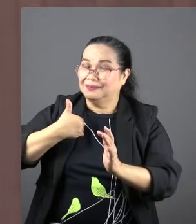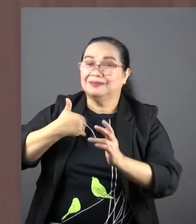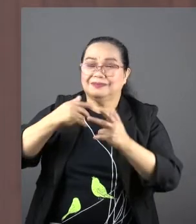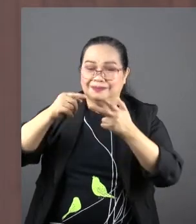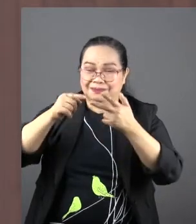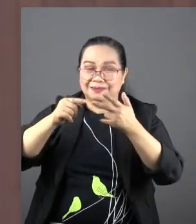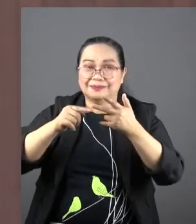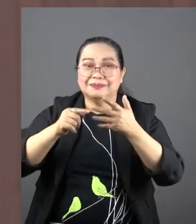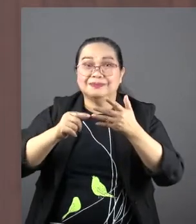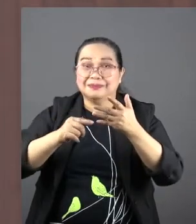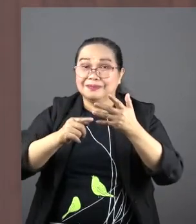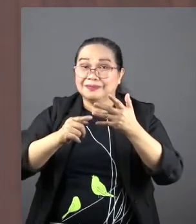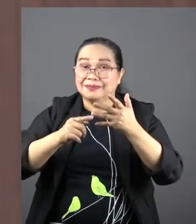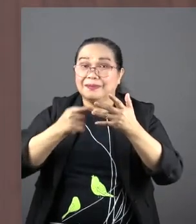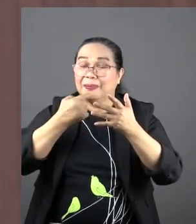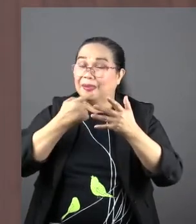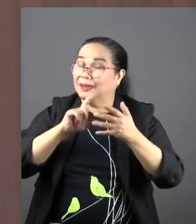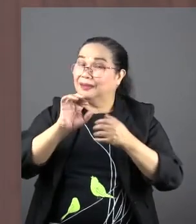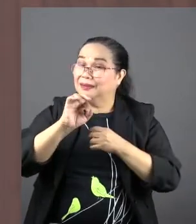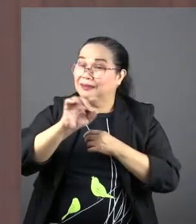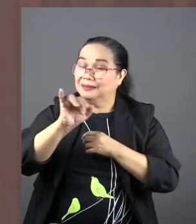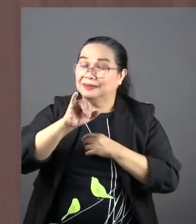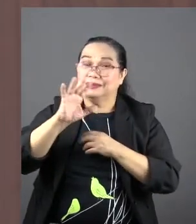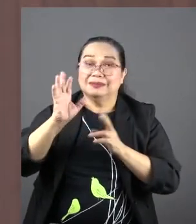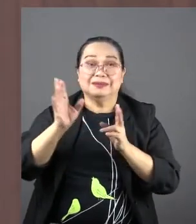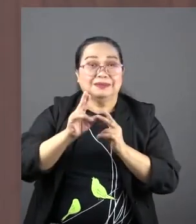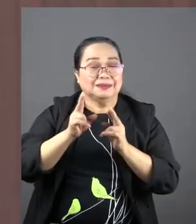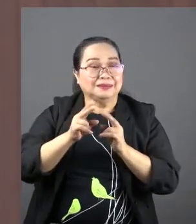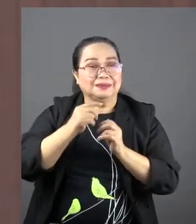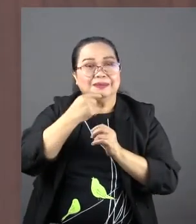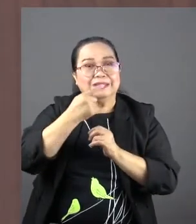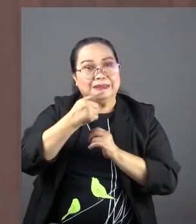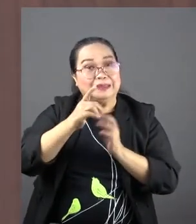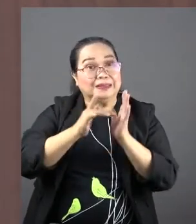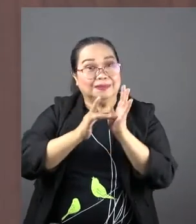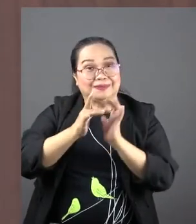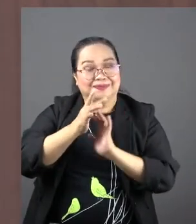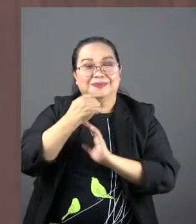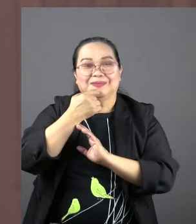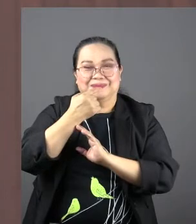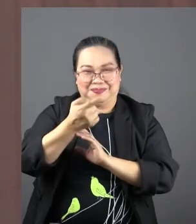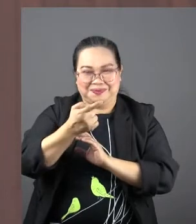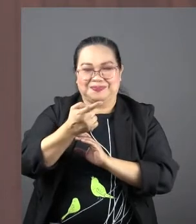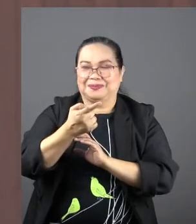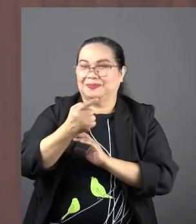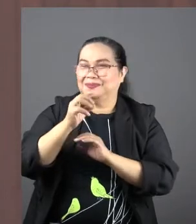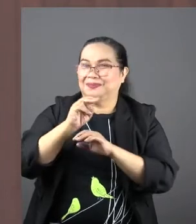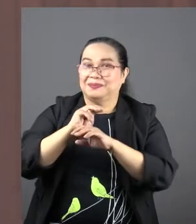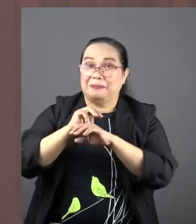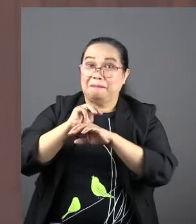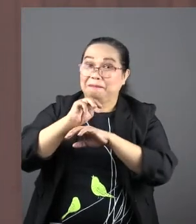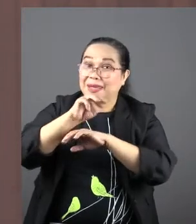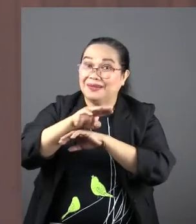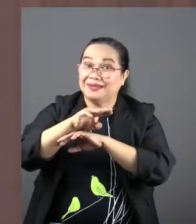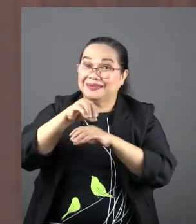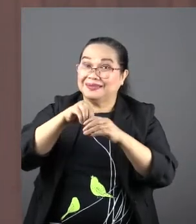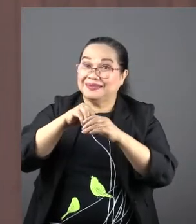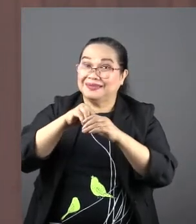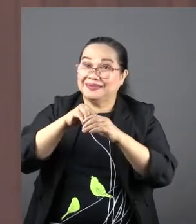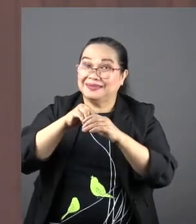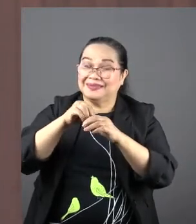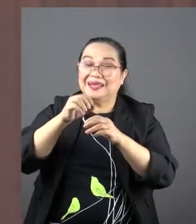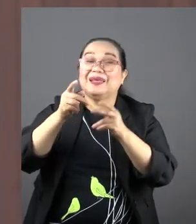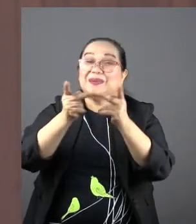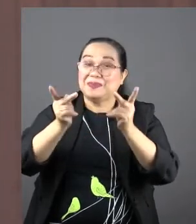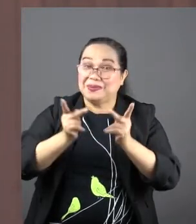affirms this which is vignette number 4. Jesus' first miracle at Cana. Look at John